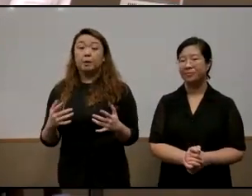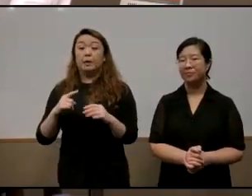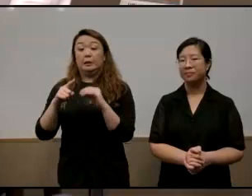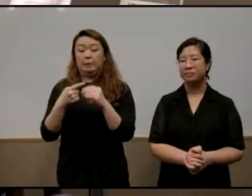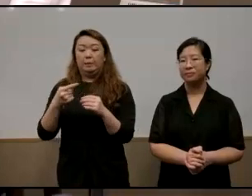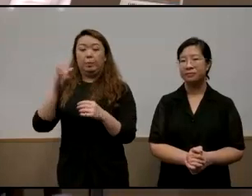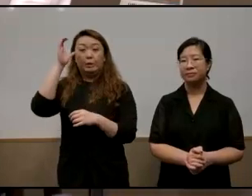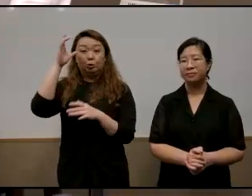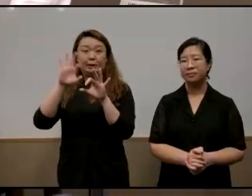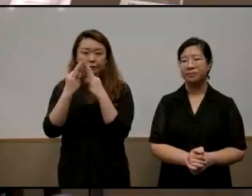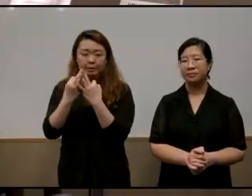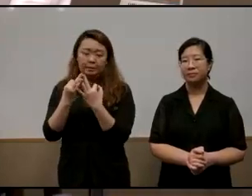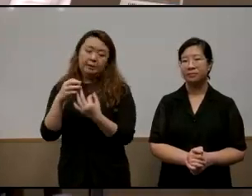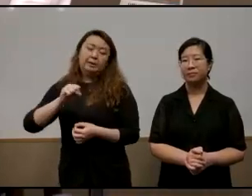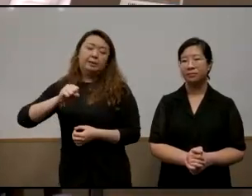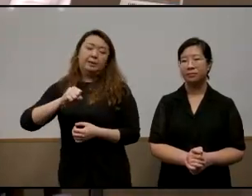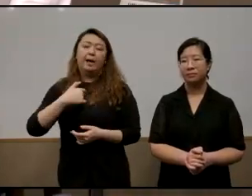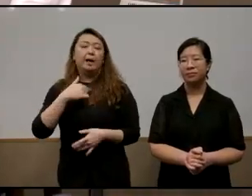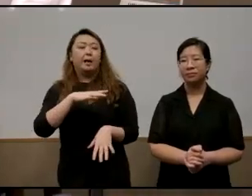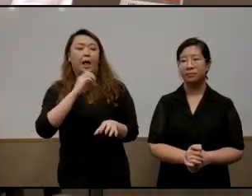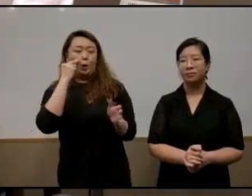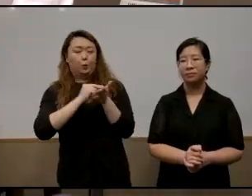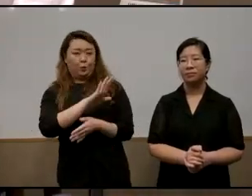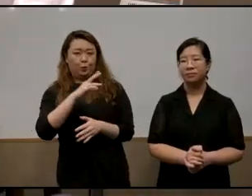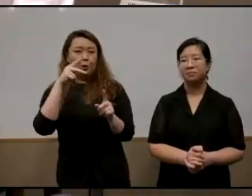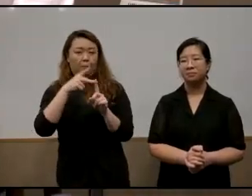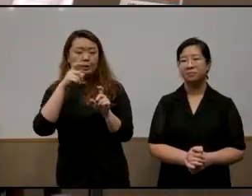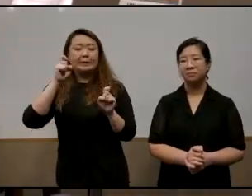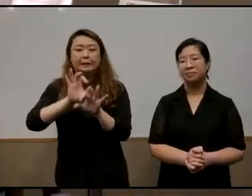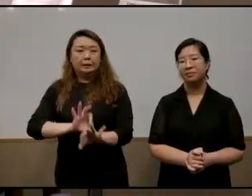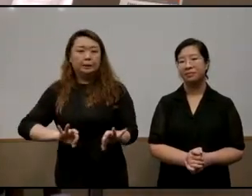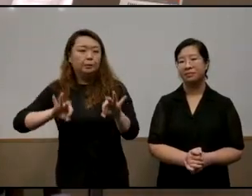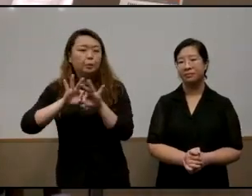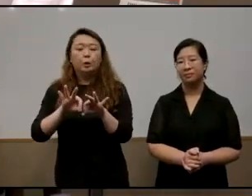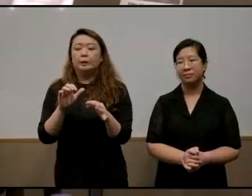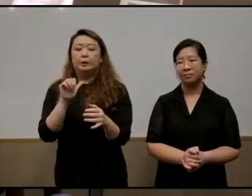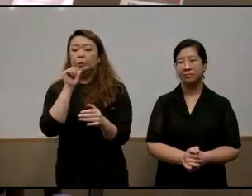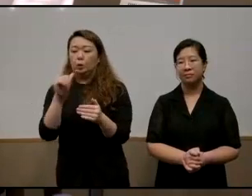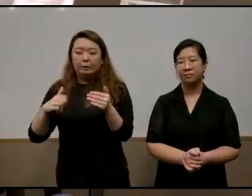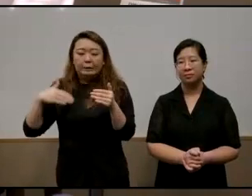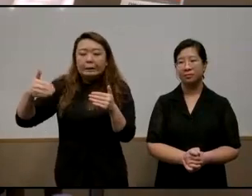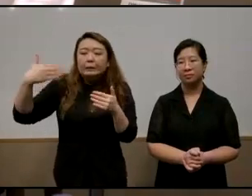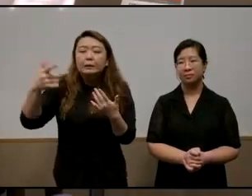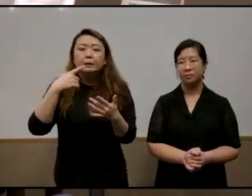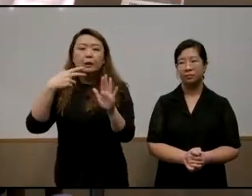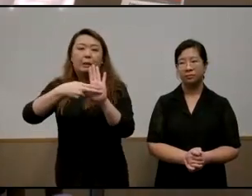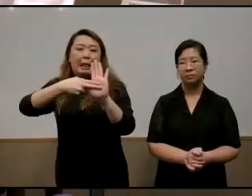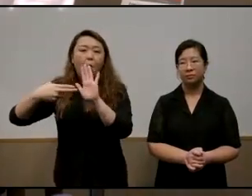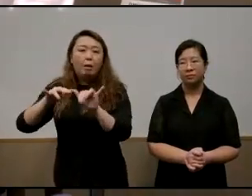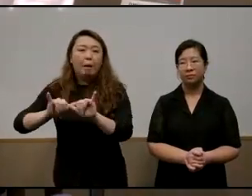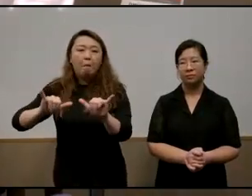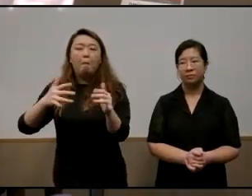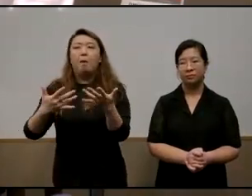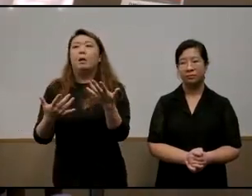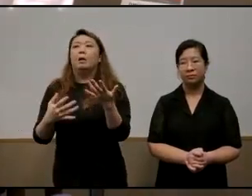to the chinese families yeah that's uh yeah i do take your point that yeah it's important that we don't uh perpetuate stereotypes um